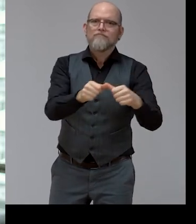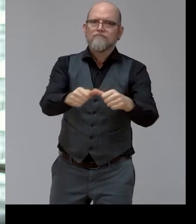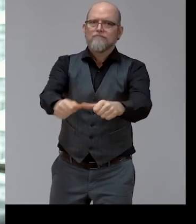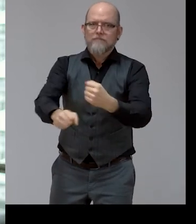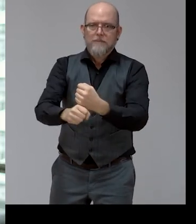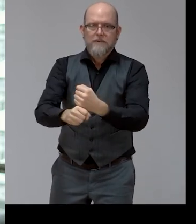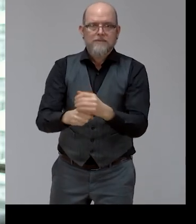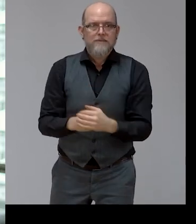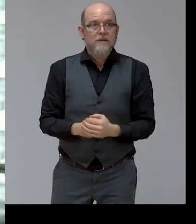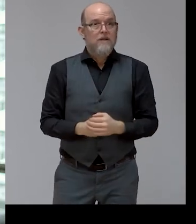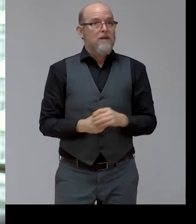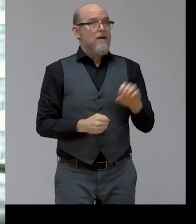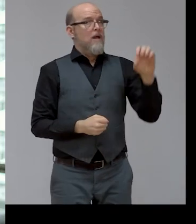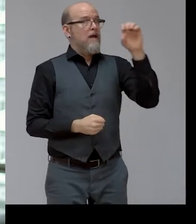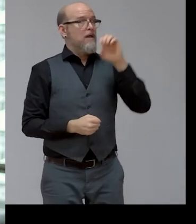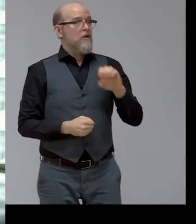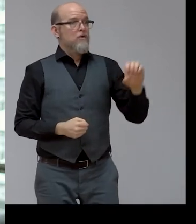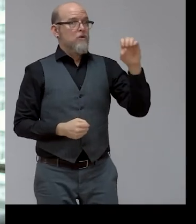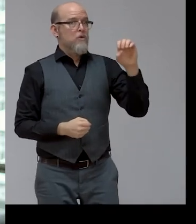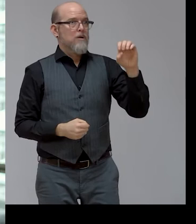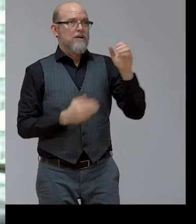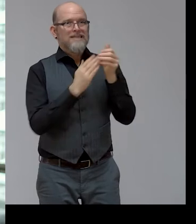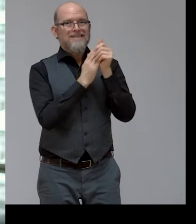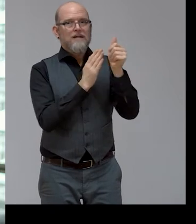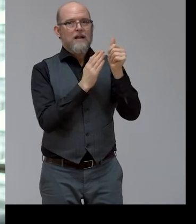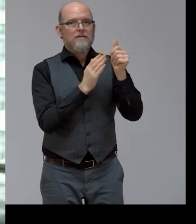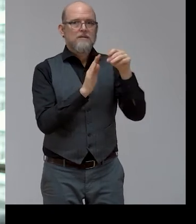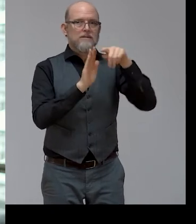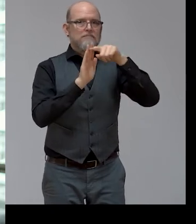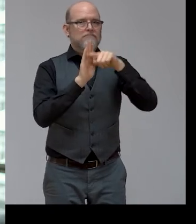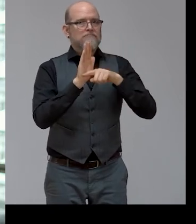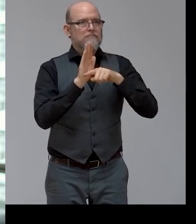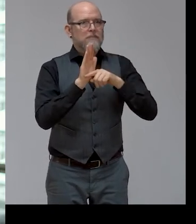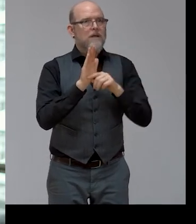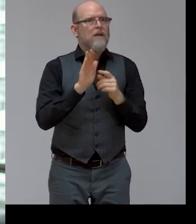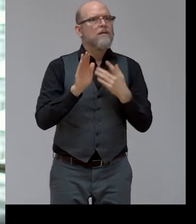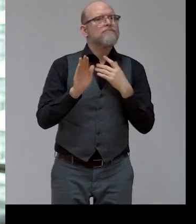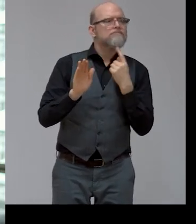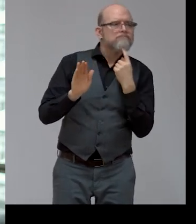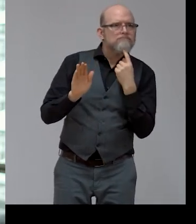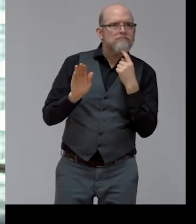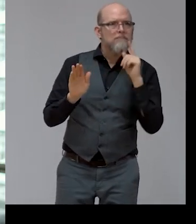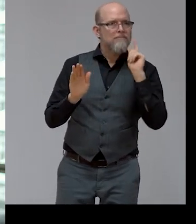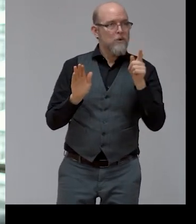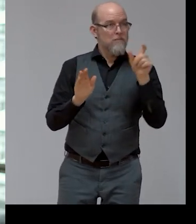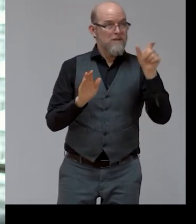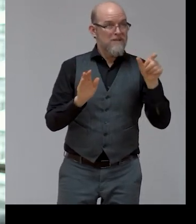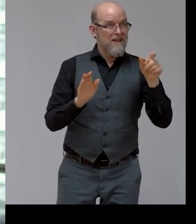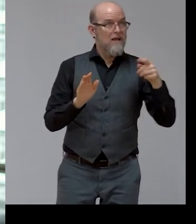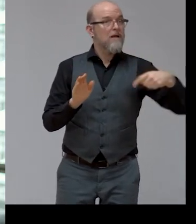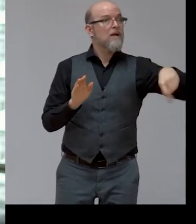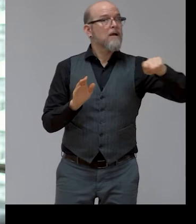promotes participation of learners with disabilities in mainstream vocational education